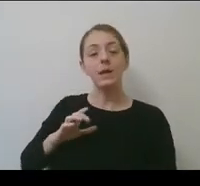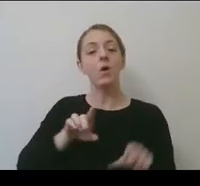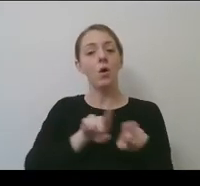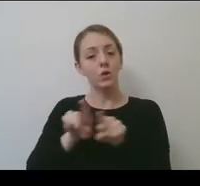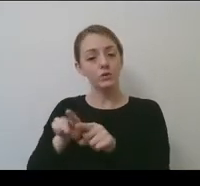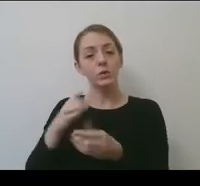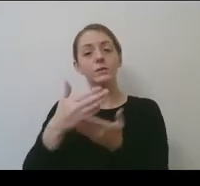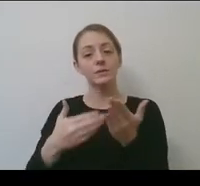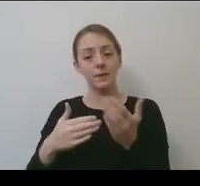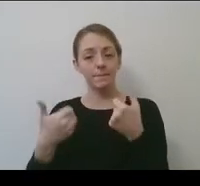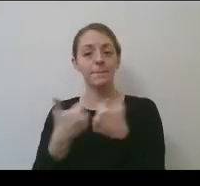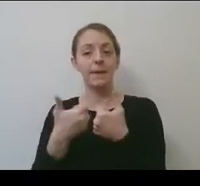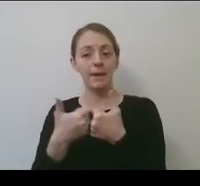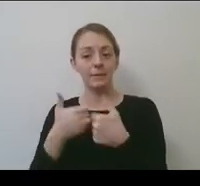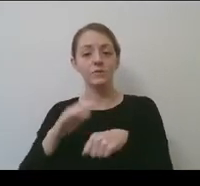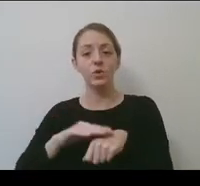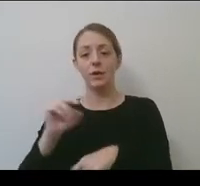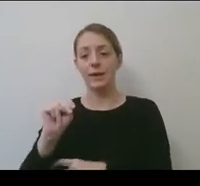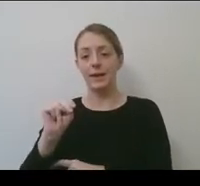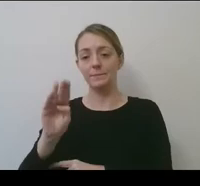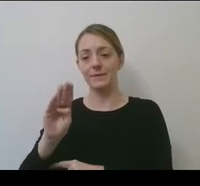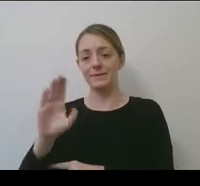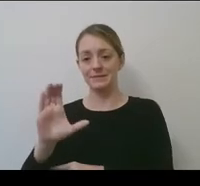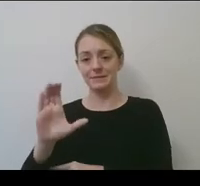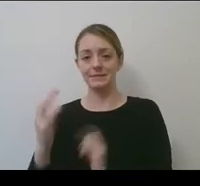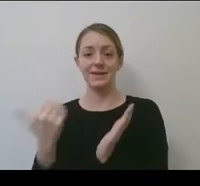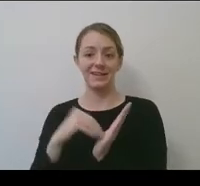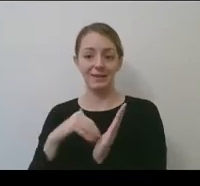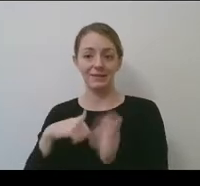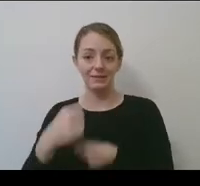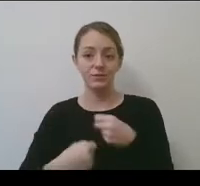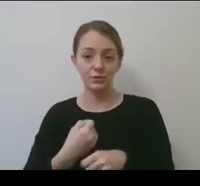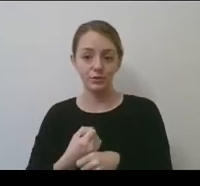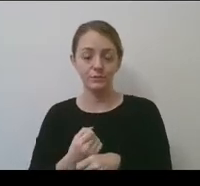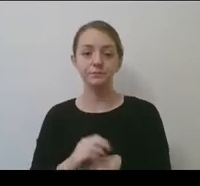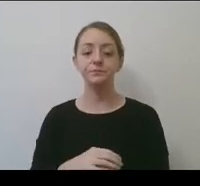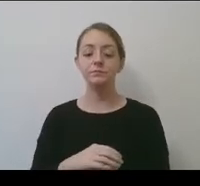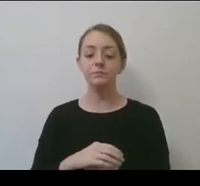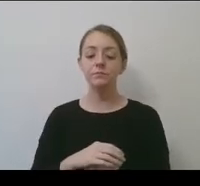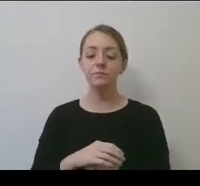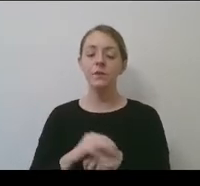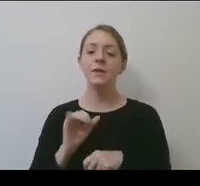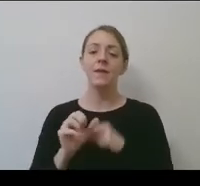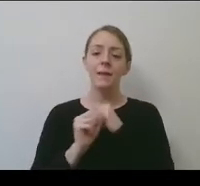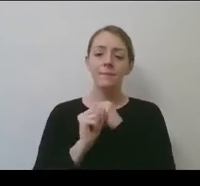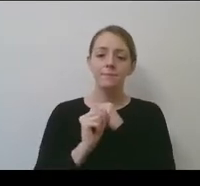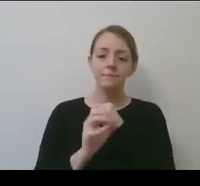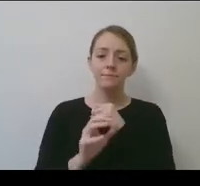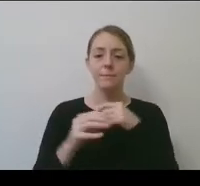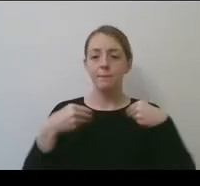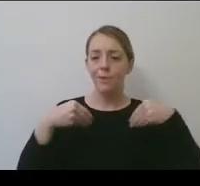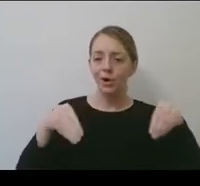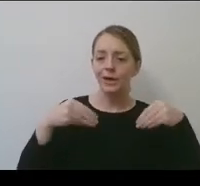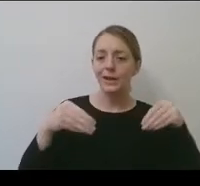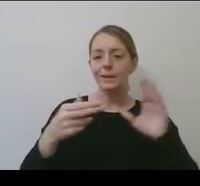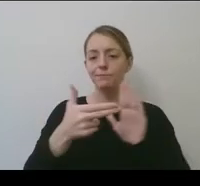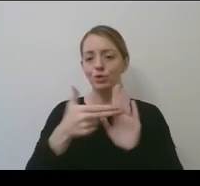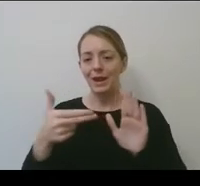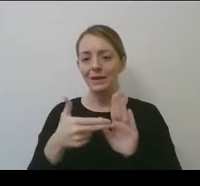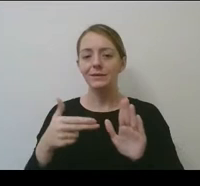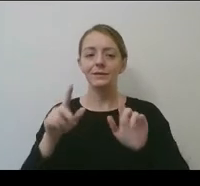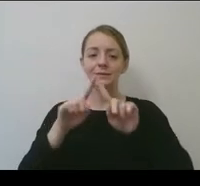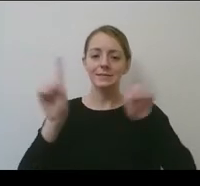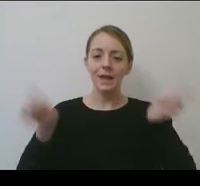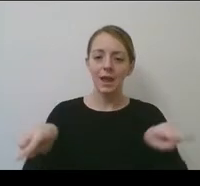ABC again this year. The, um, marketing branding signage aspect, um, I'll point out a few things. And